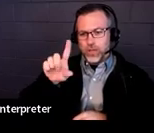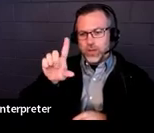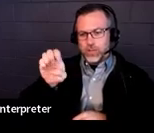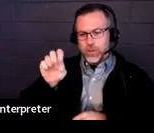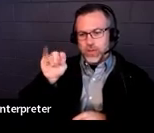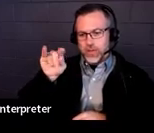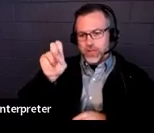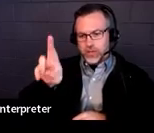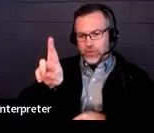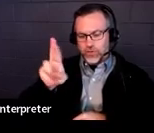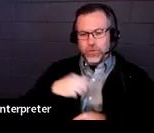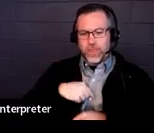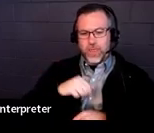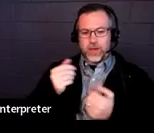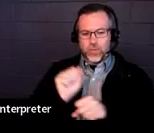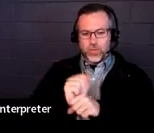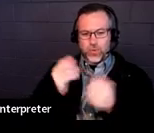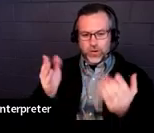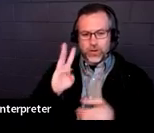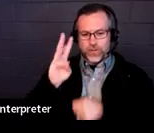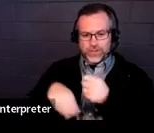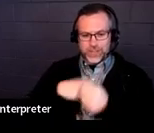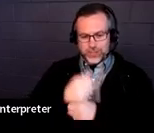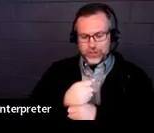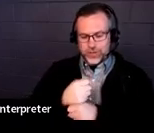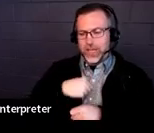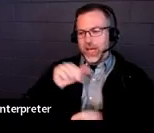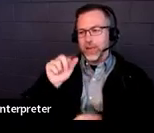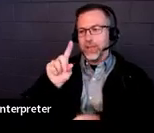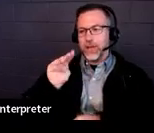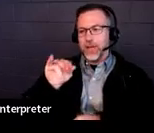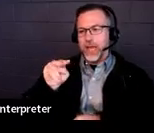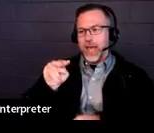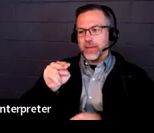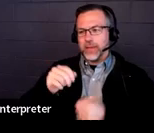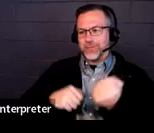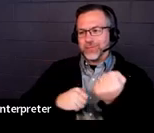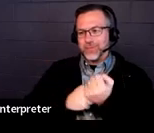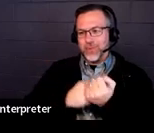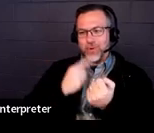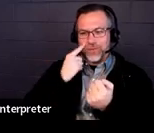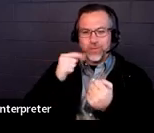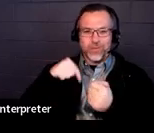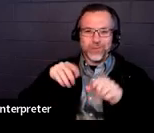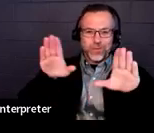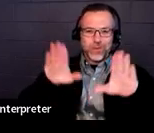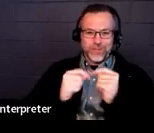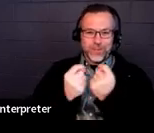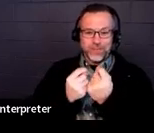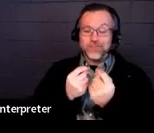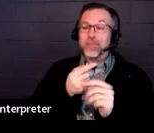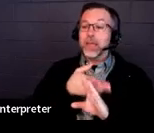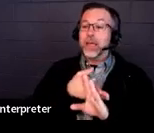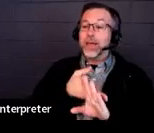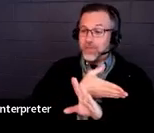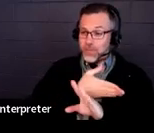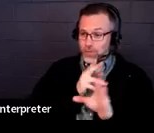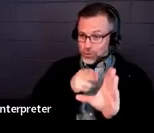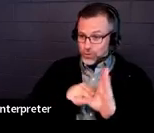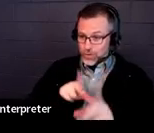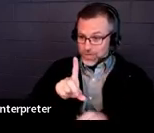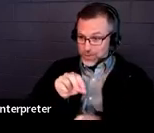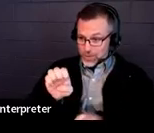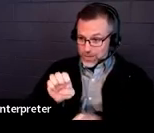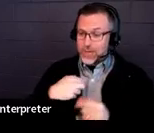department for about six years. I'm the admin support for this great team. And prior to joining the DOE, I